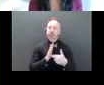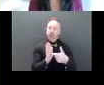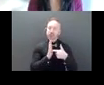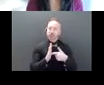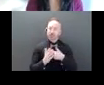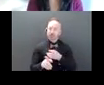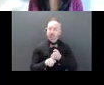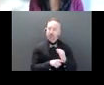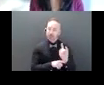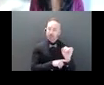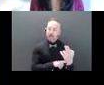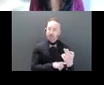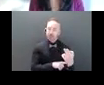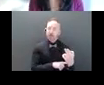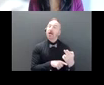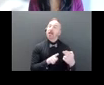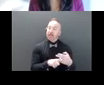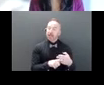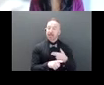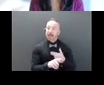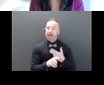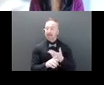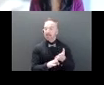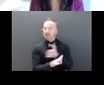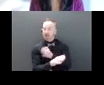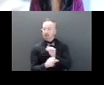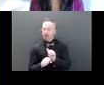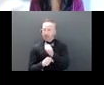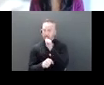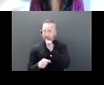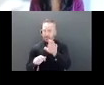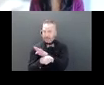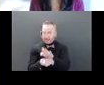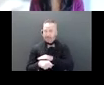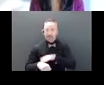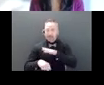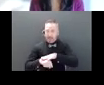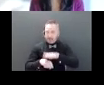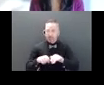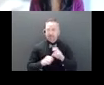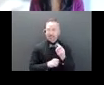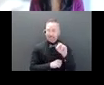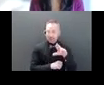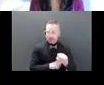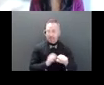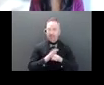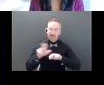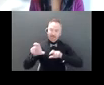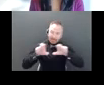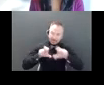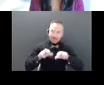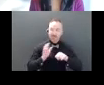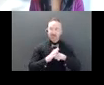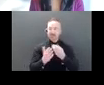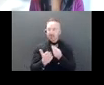in private practice advising registered dealers, advisors, managers, investment fund managers on a variety of